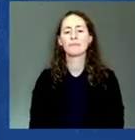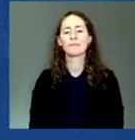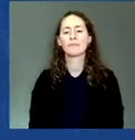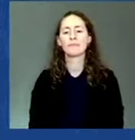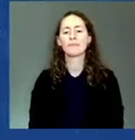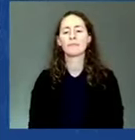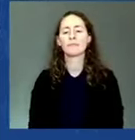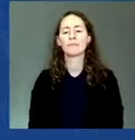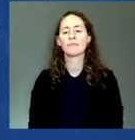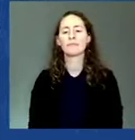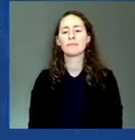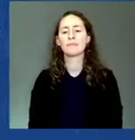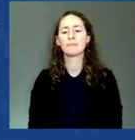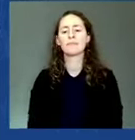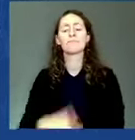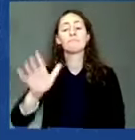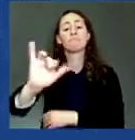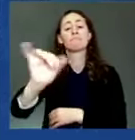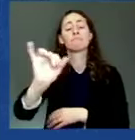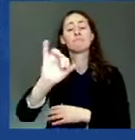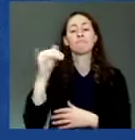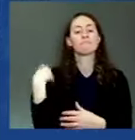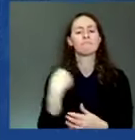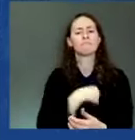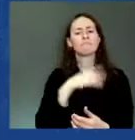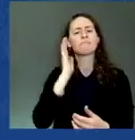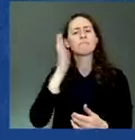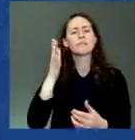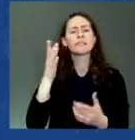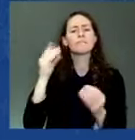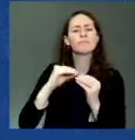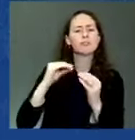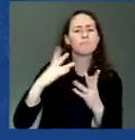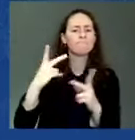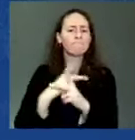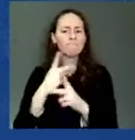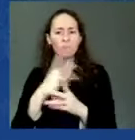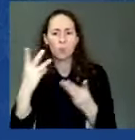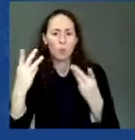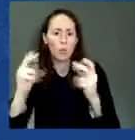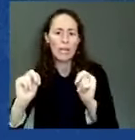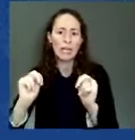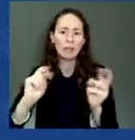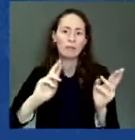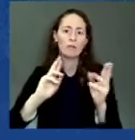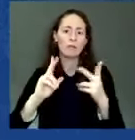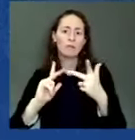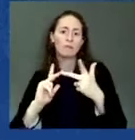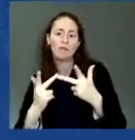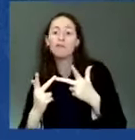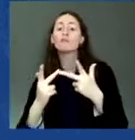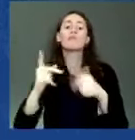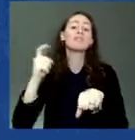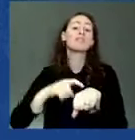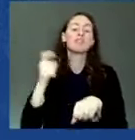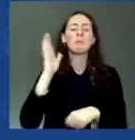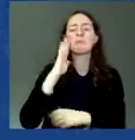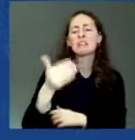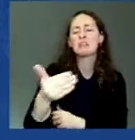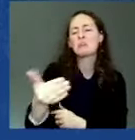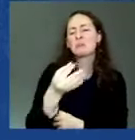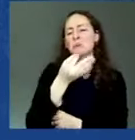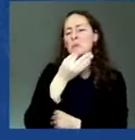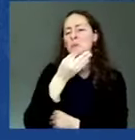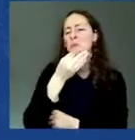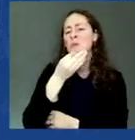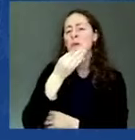expand the booster shots, basically, across the board. So, I would just say it'd be better to wait your turn in line.